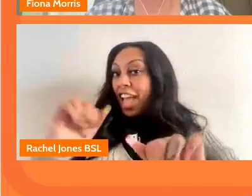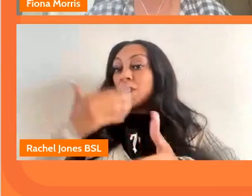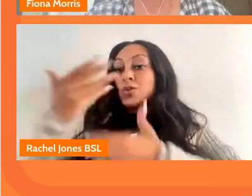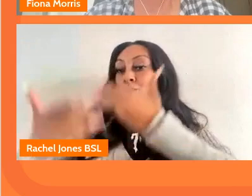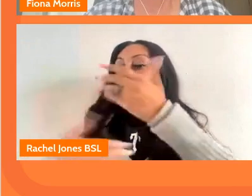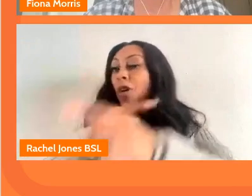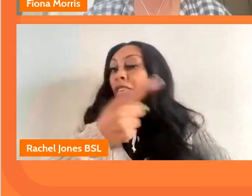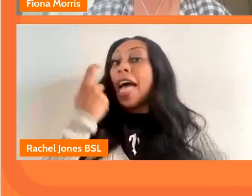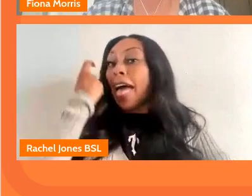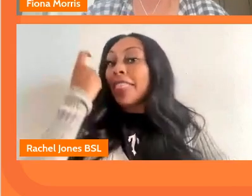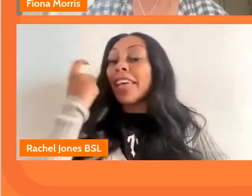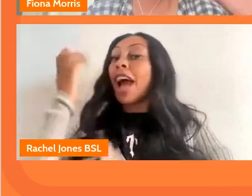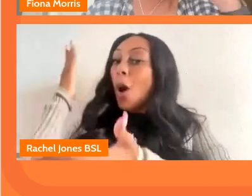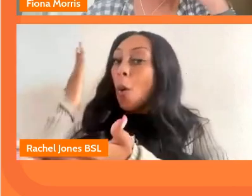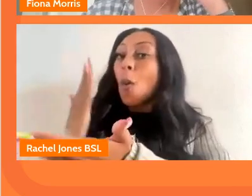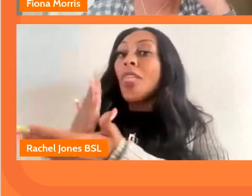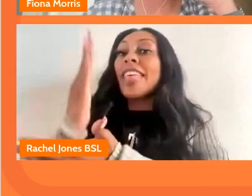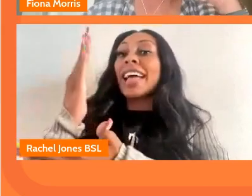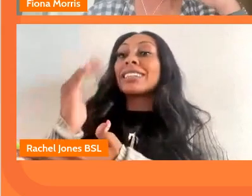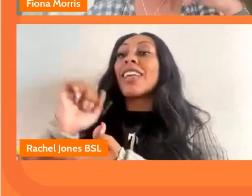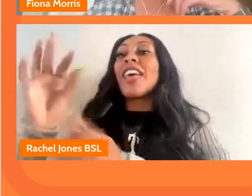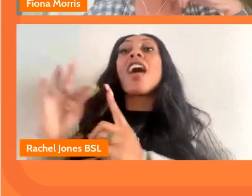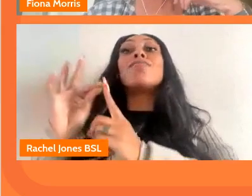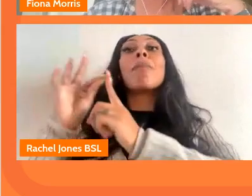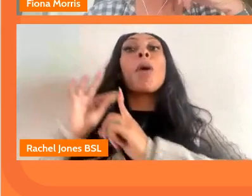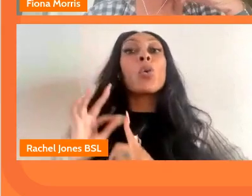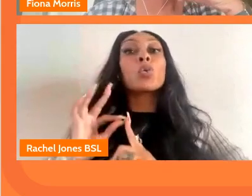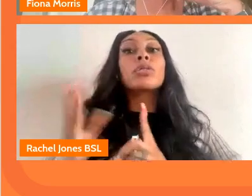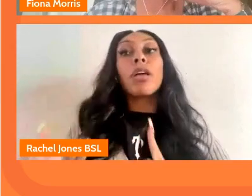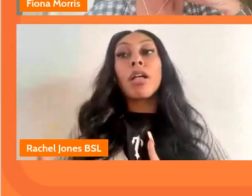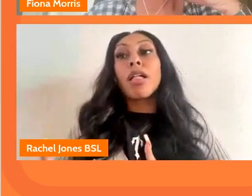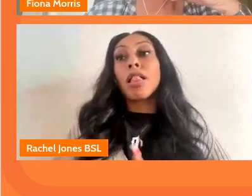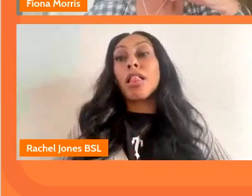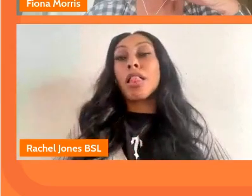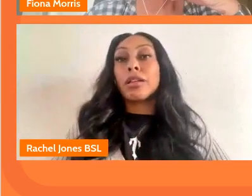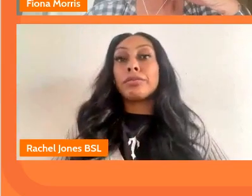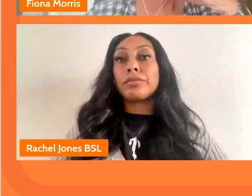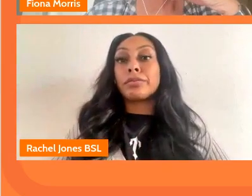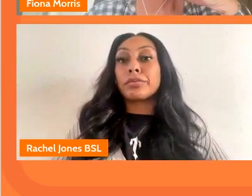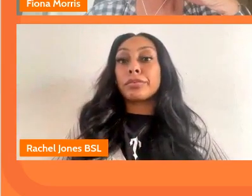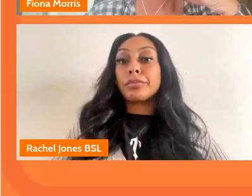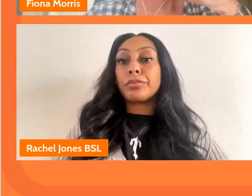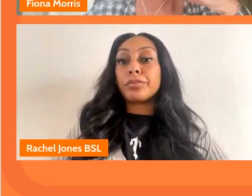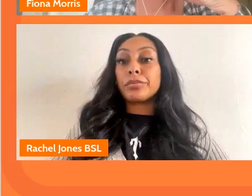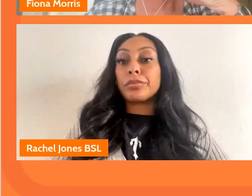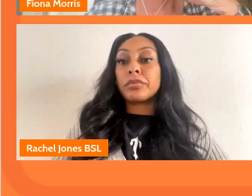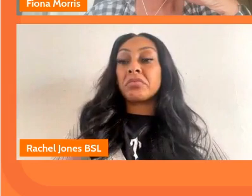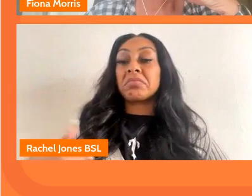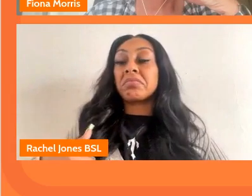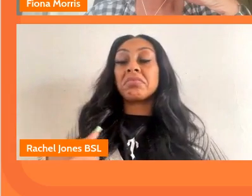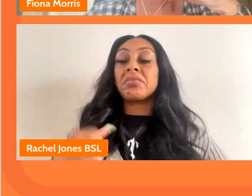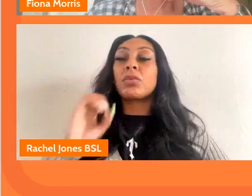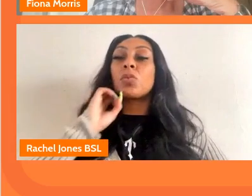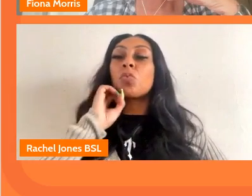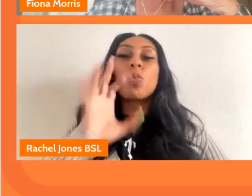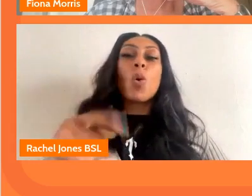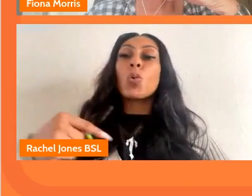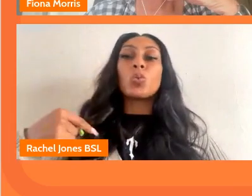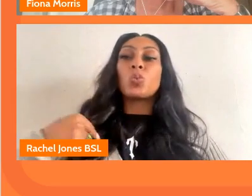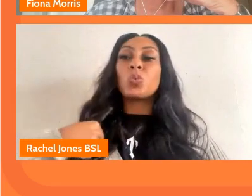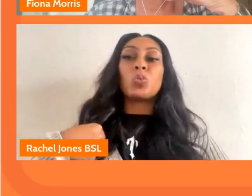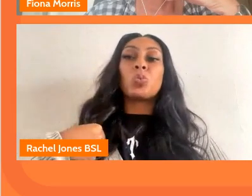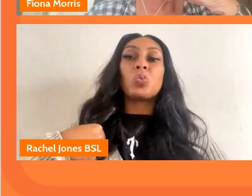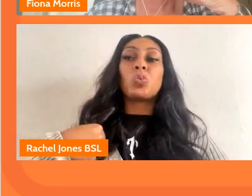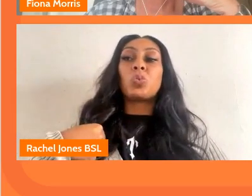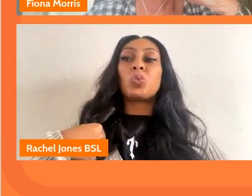authentic about what they're proposing and um you know yeah and and and i wouldn't um and that might be um you know